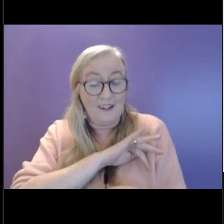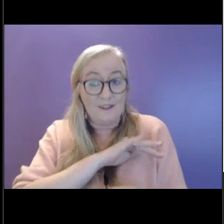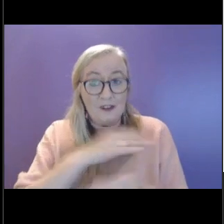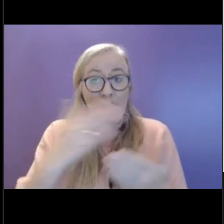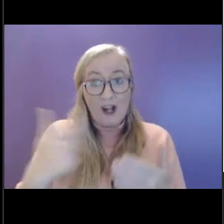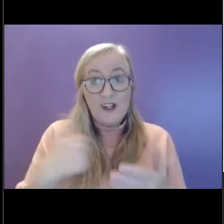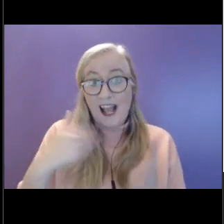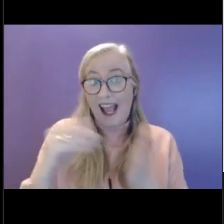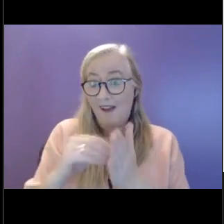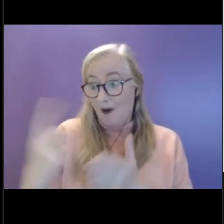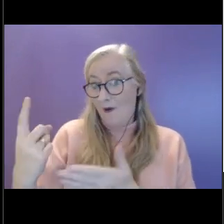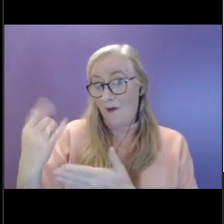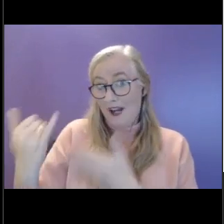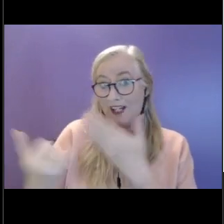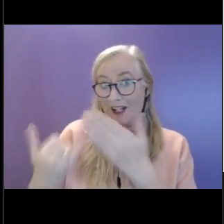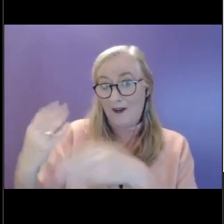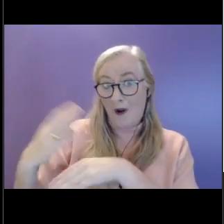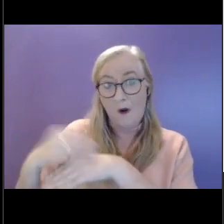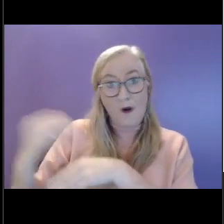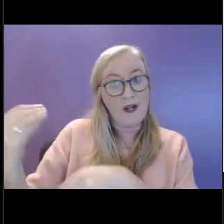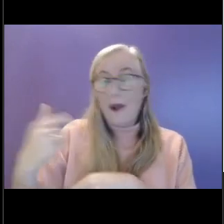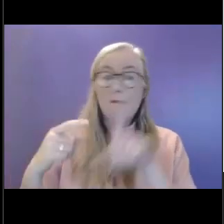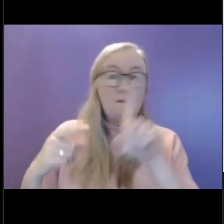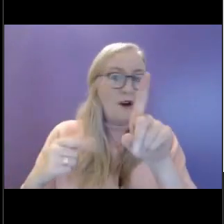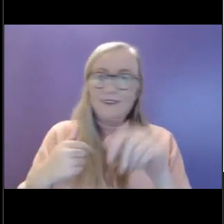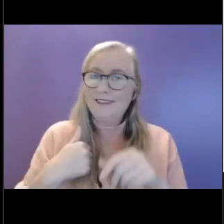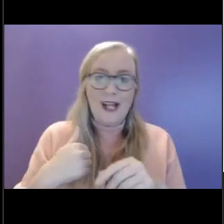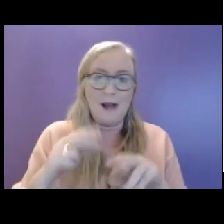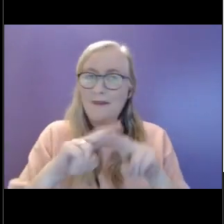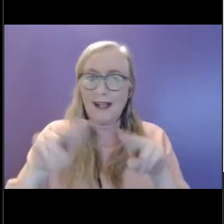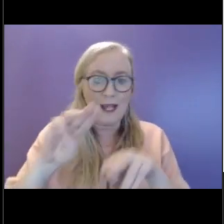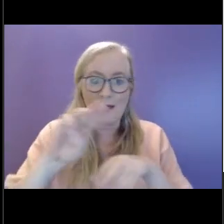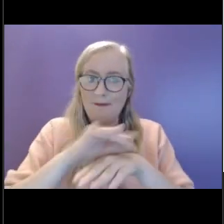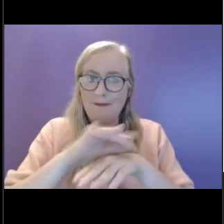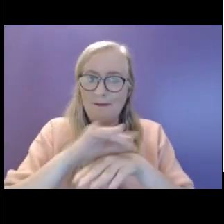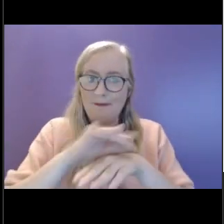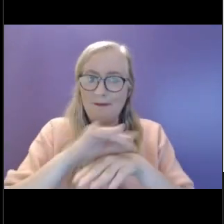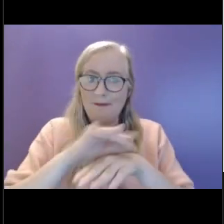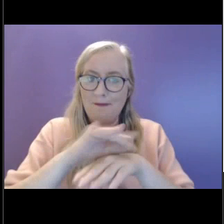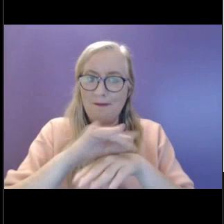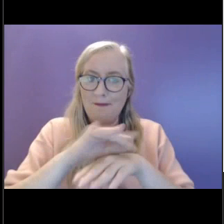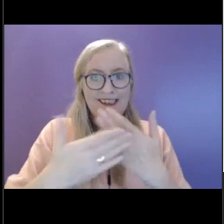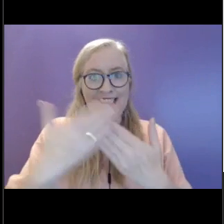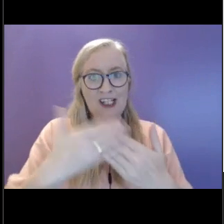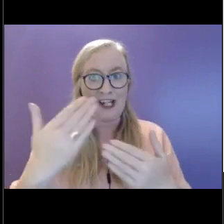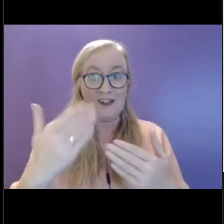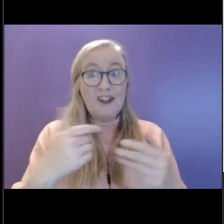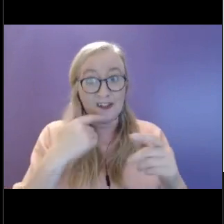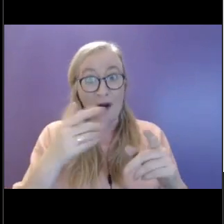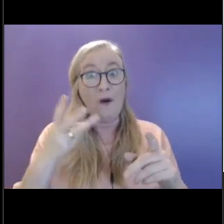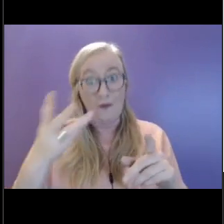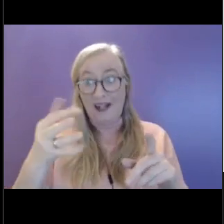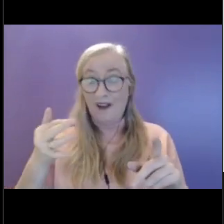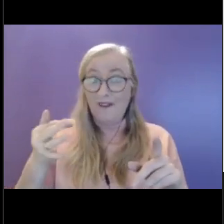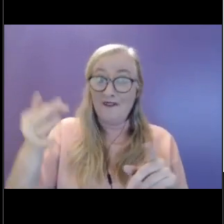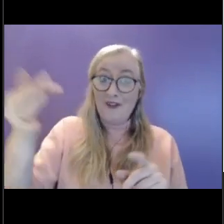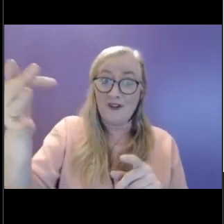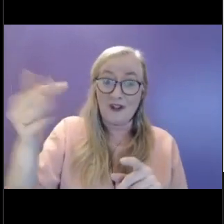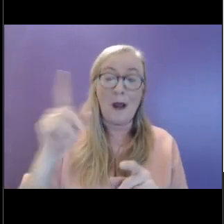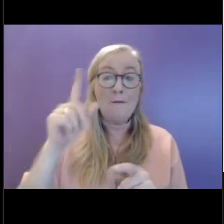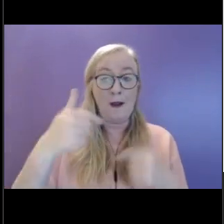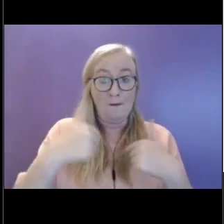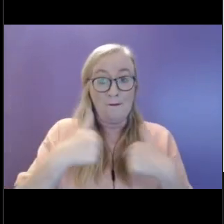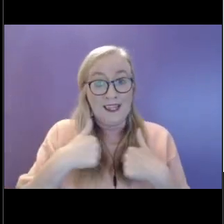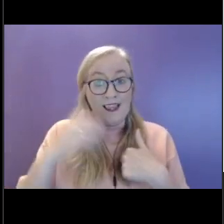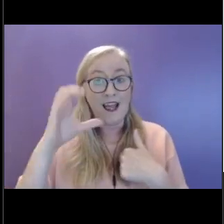one year old, I'm not the parent of a teenager. So that's another thing that I have to look forward to in the future. And really myself and Connor, we